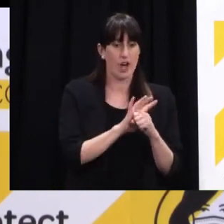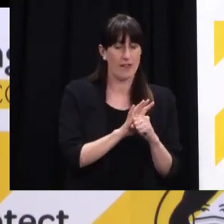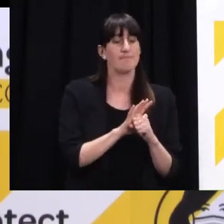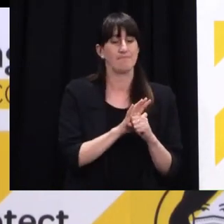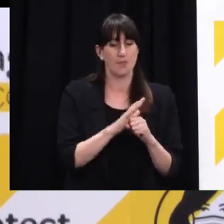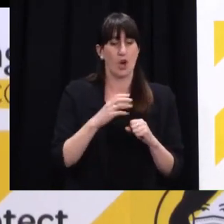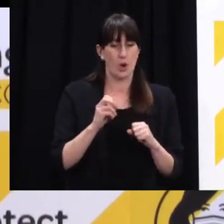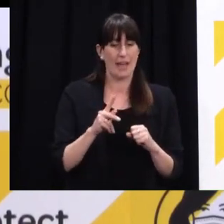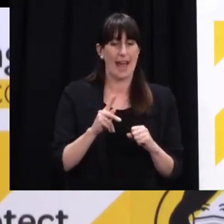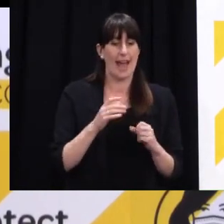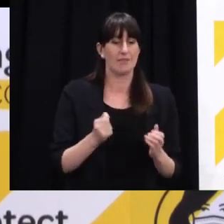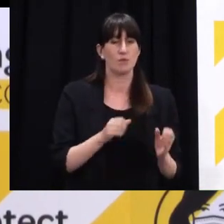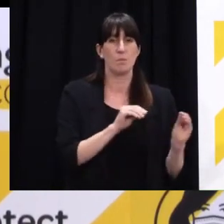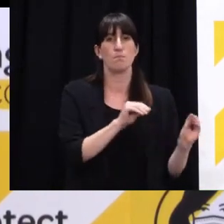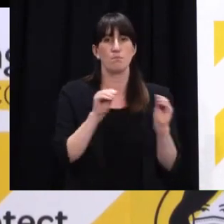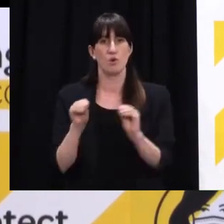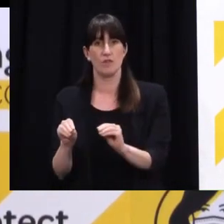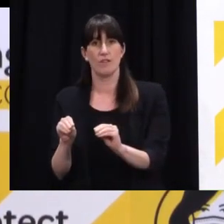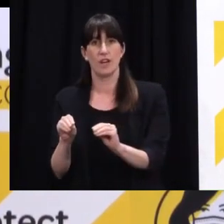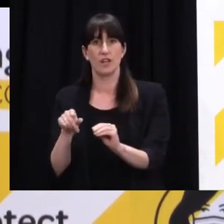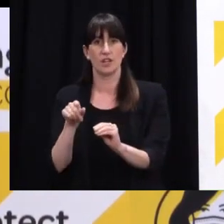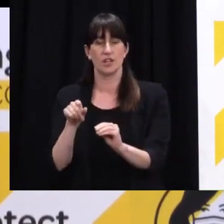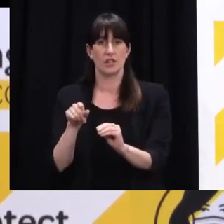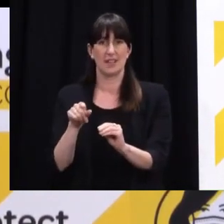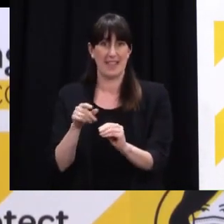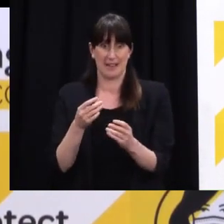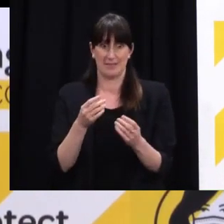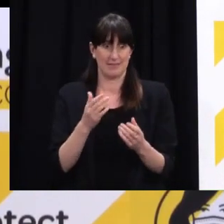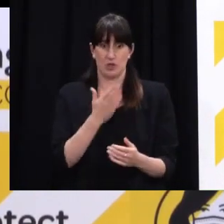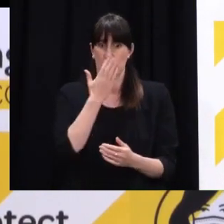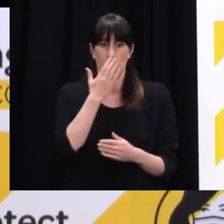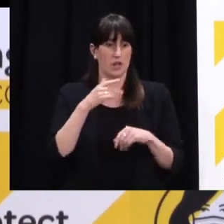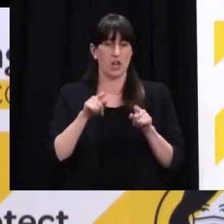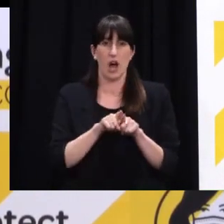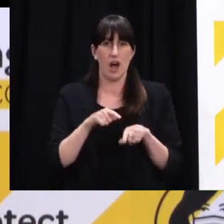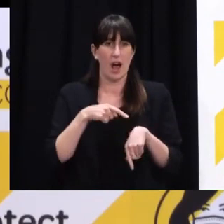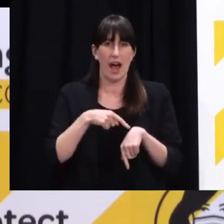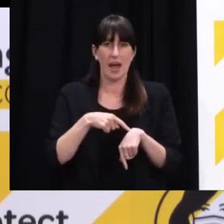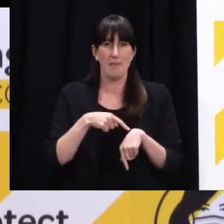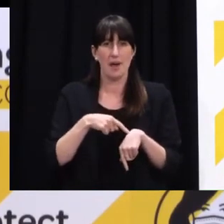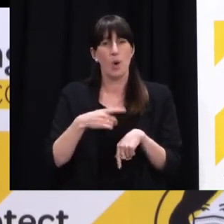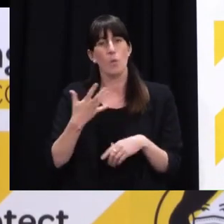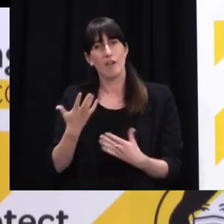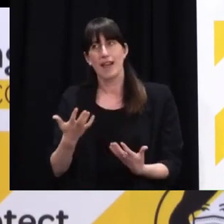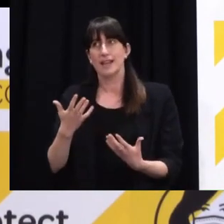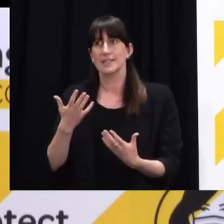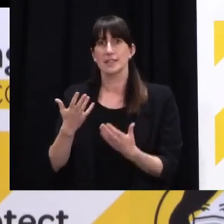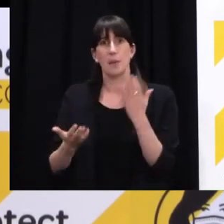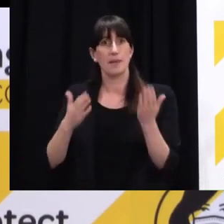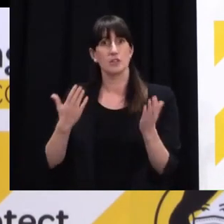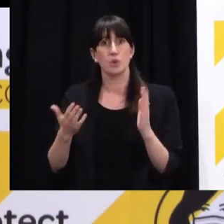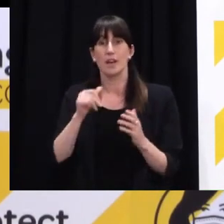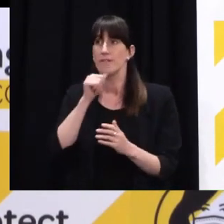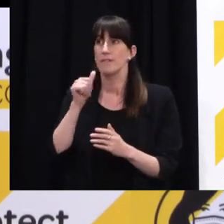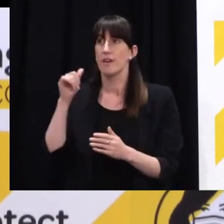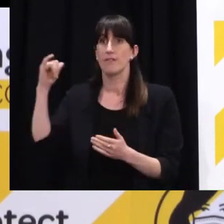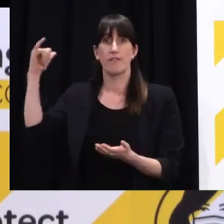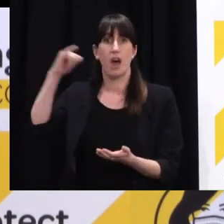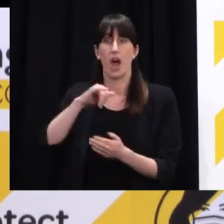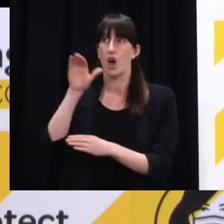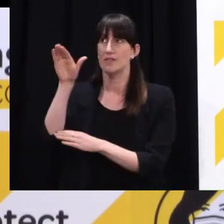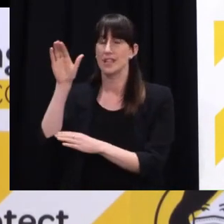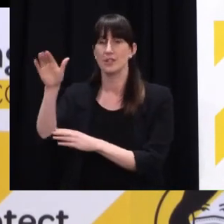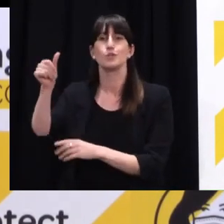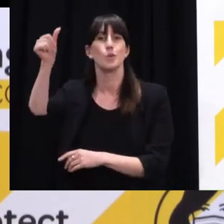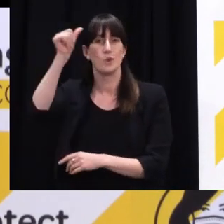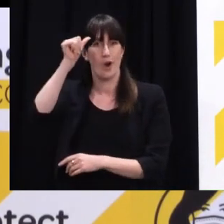They're also grappling with the fact that they have COVID-19. They're likely having to bring their family with them. It's a very stressful and difficult environment with